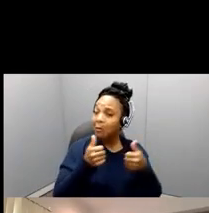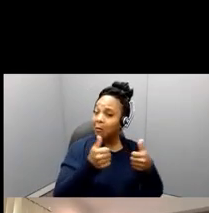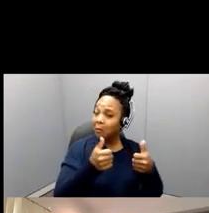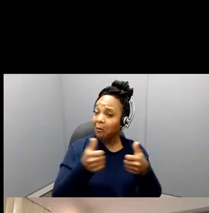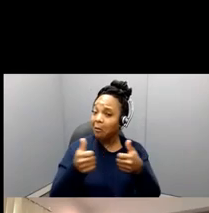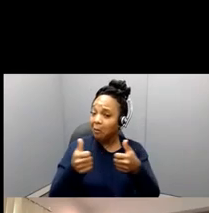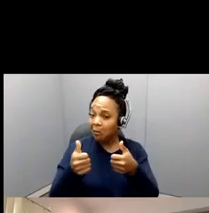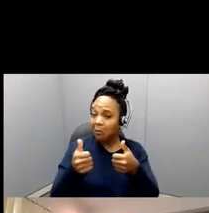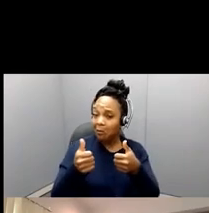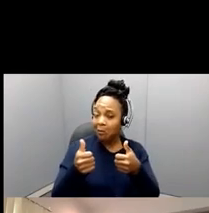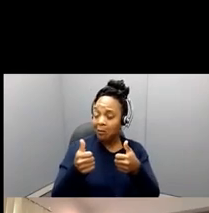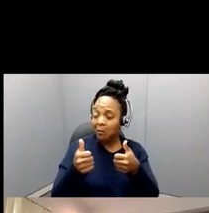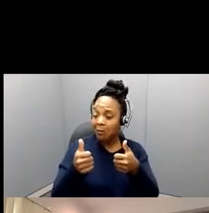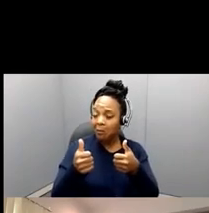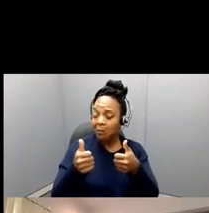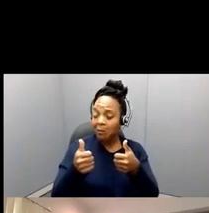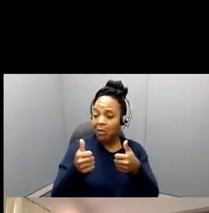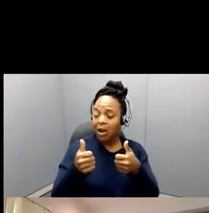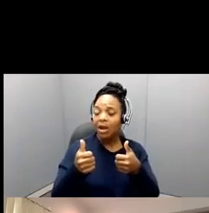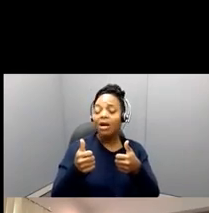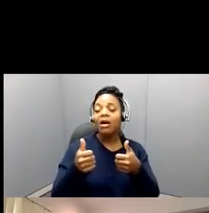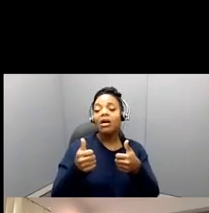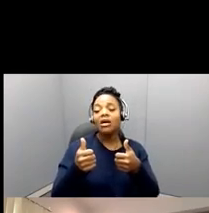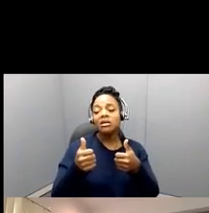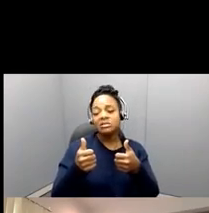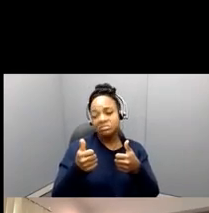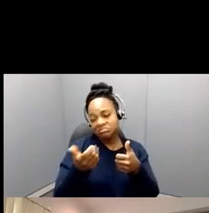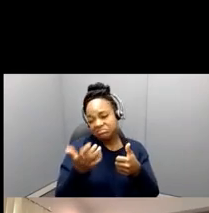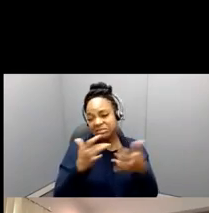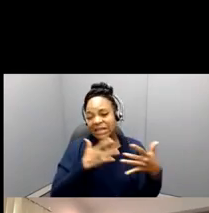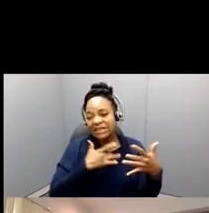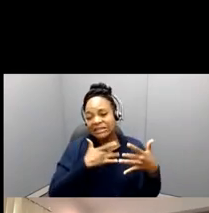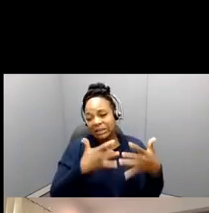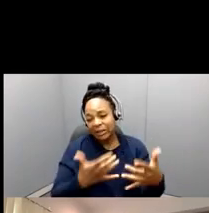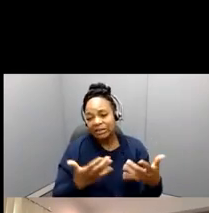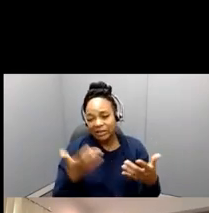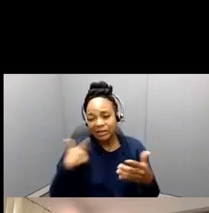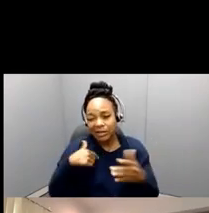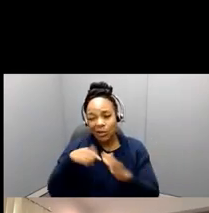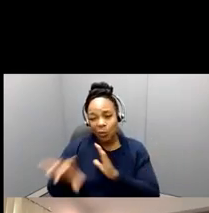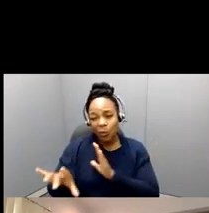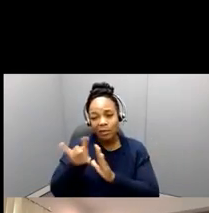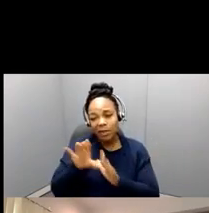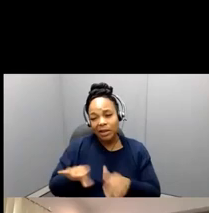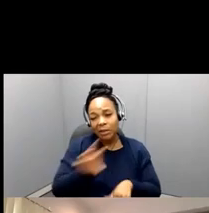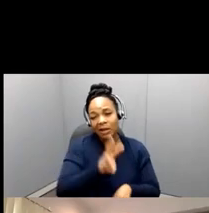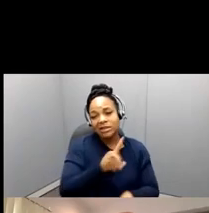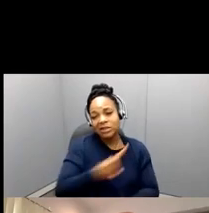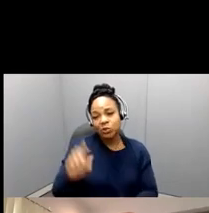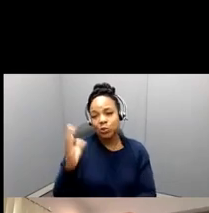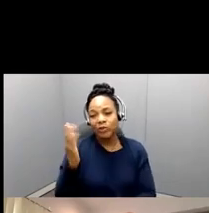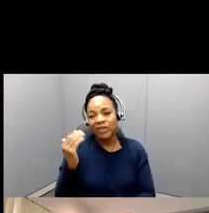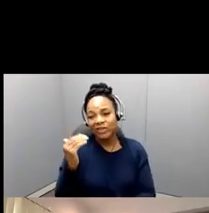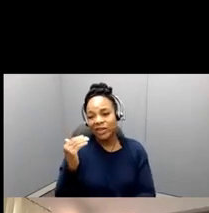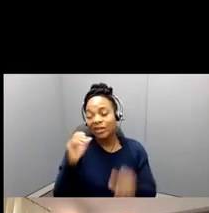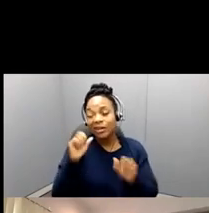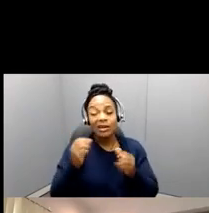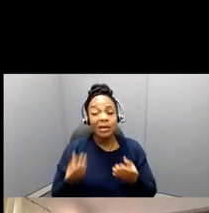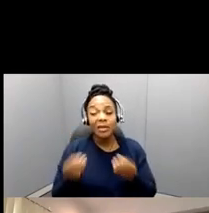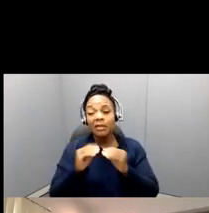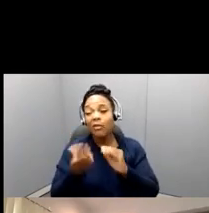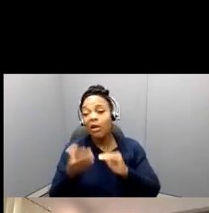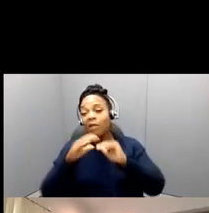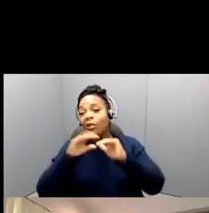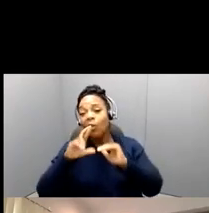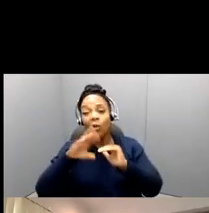Um, that, that's typically the numbers, but it could be lower, it could be more, just, it just, now it depends on someone. We have, uh,